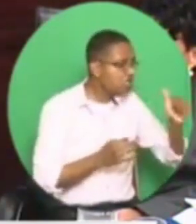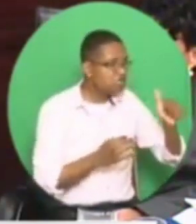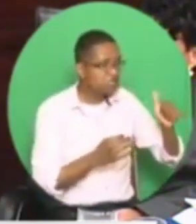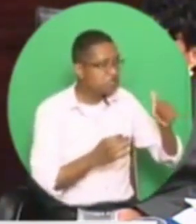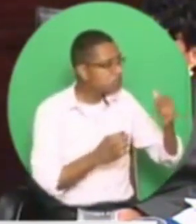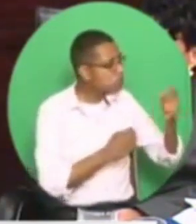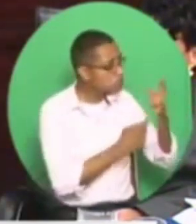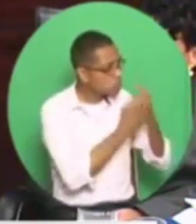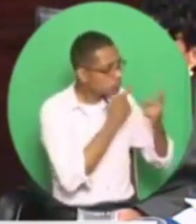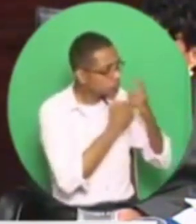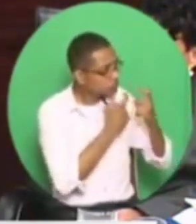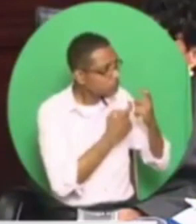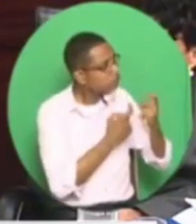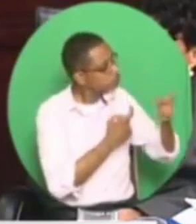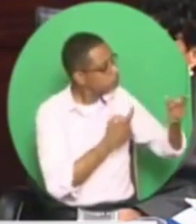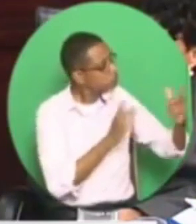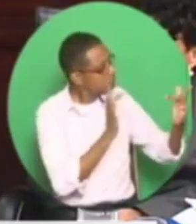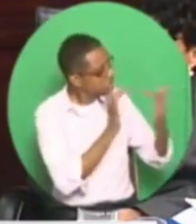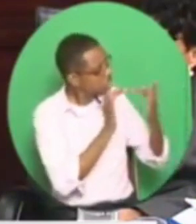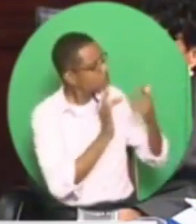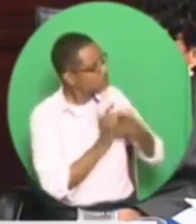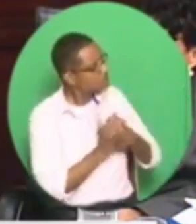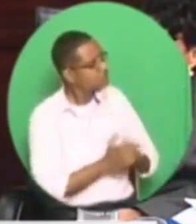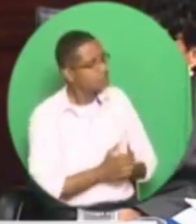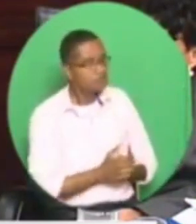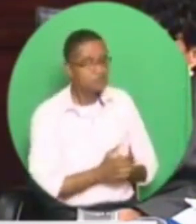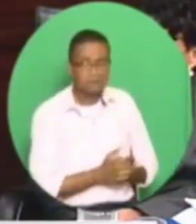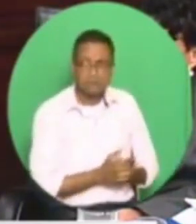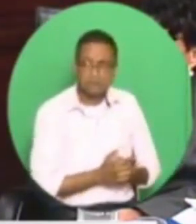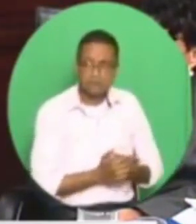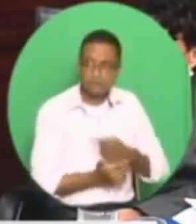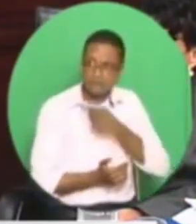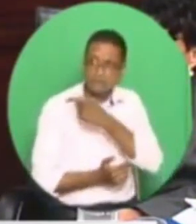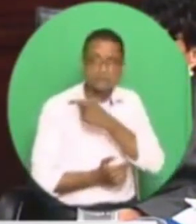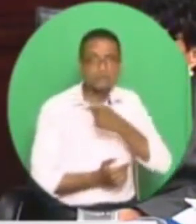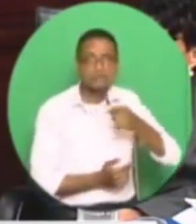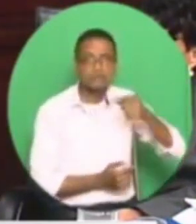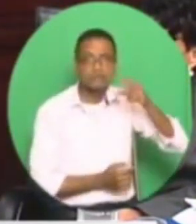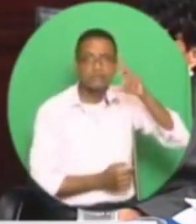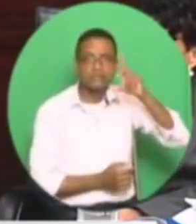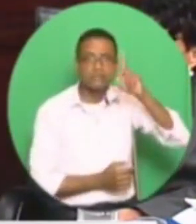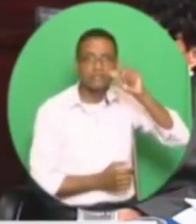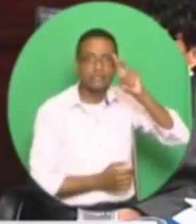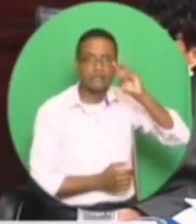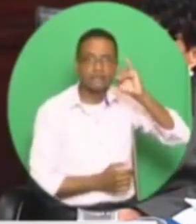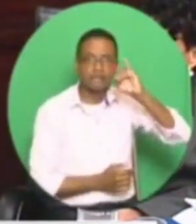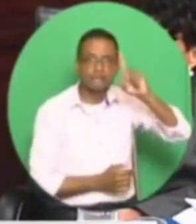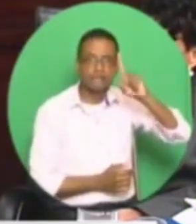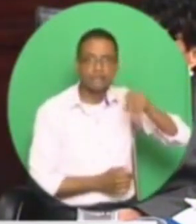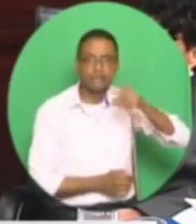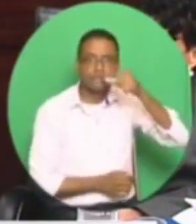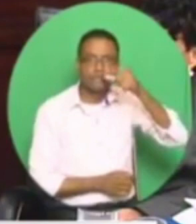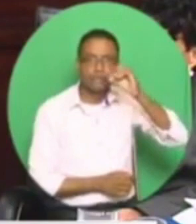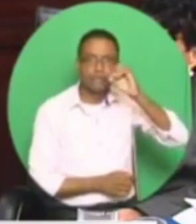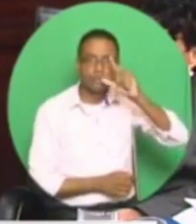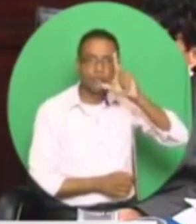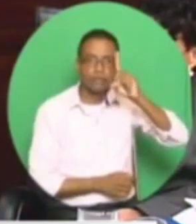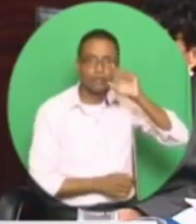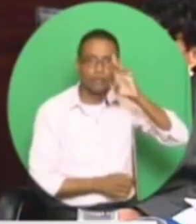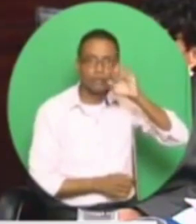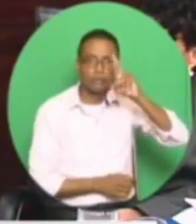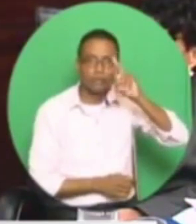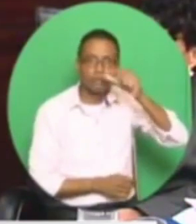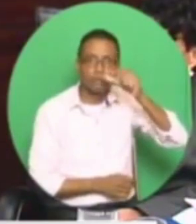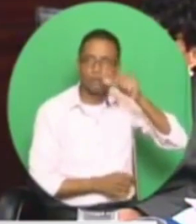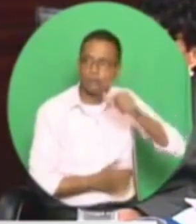don't hesitate to contact me. It is David Goldberg, dsgoldberg112 at gmail.com. Madam Speaker, and a wire